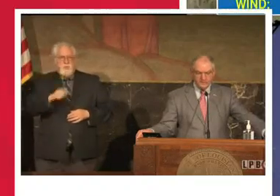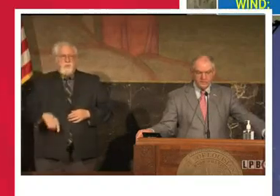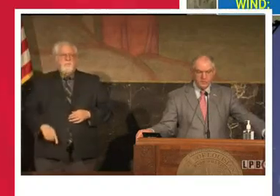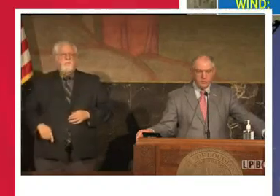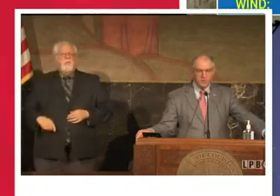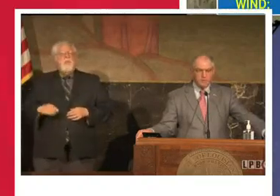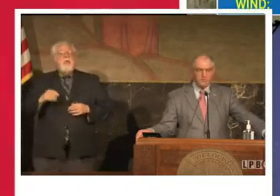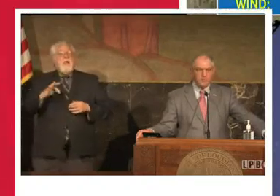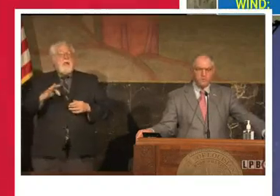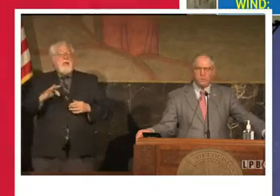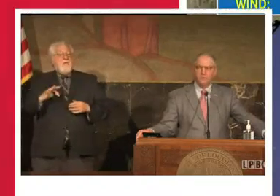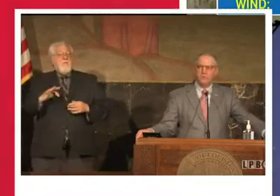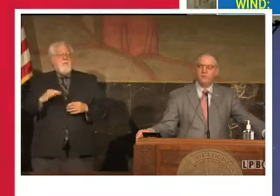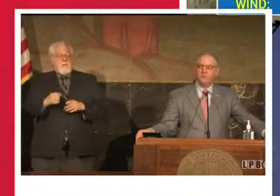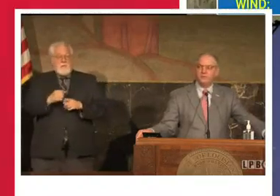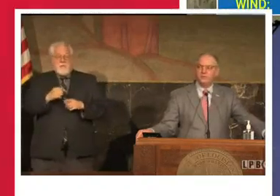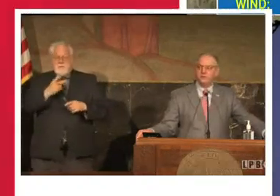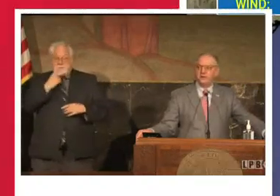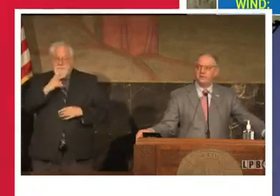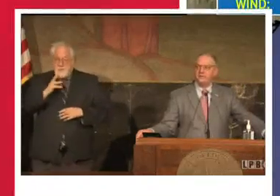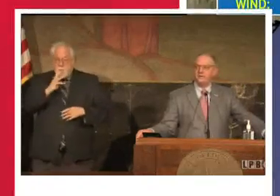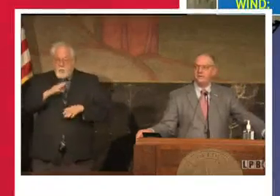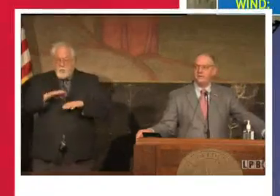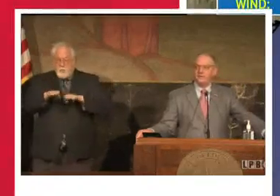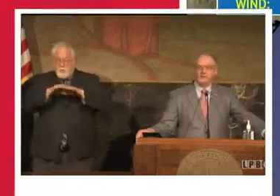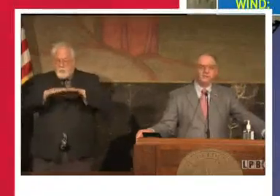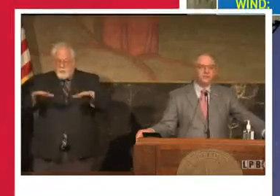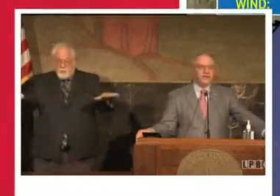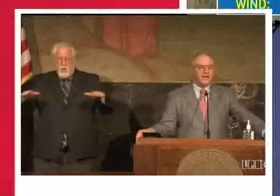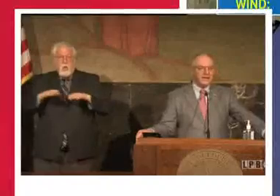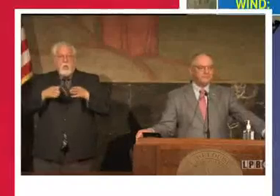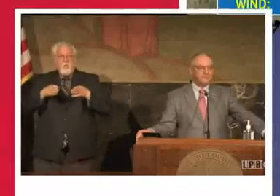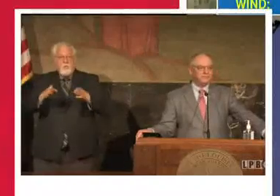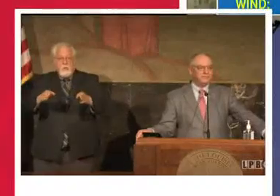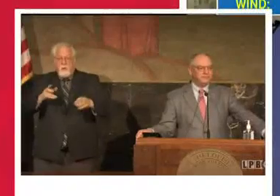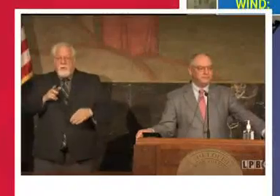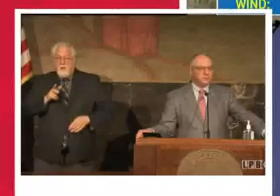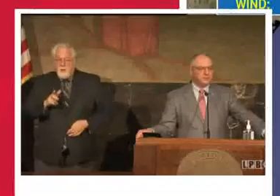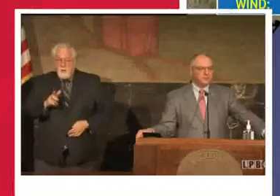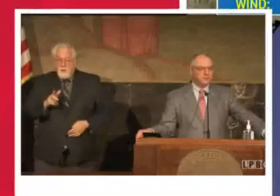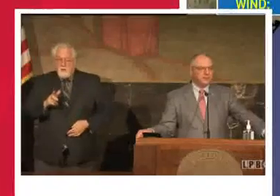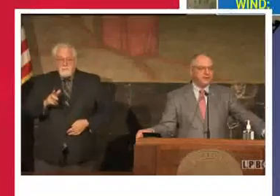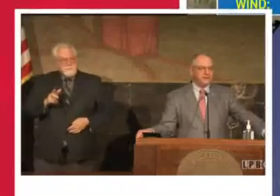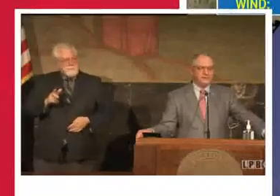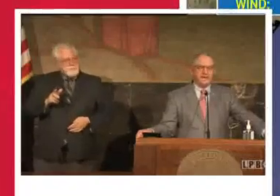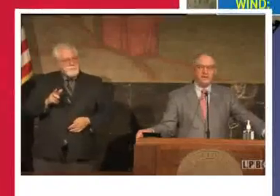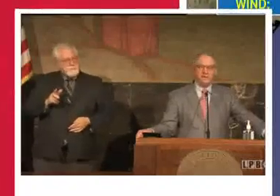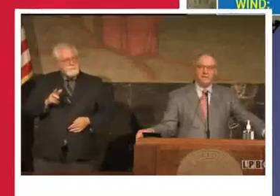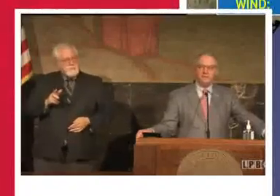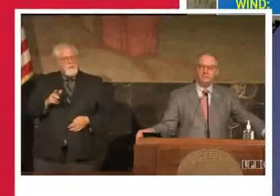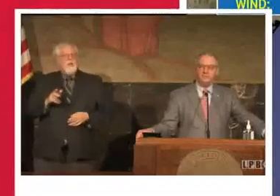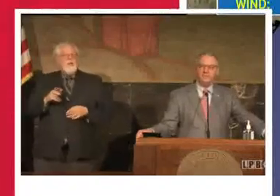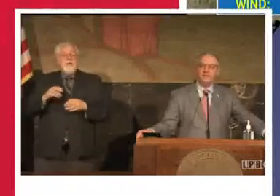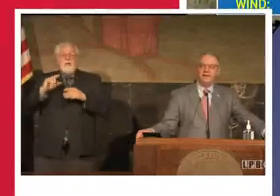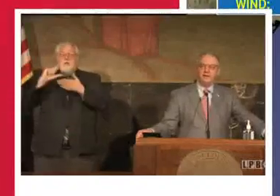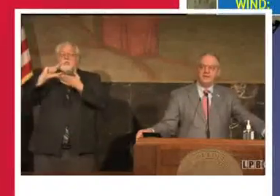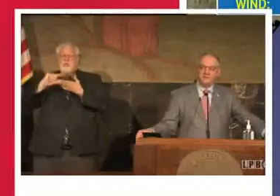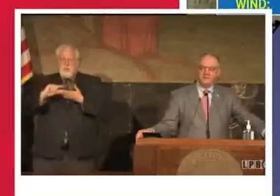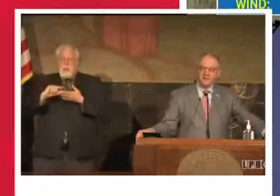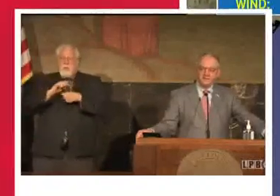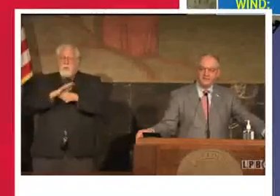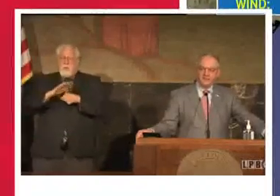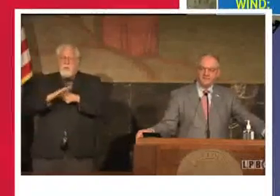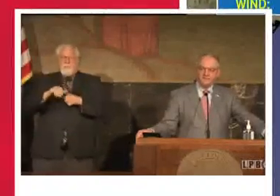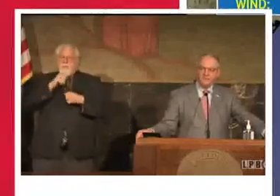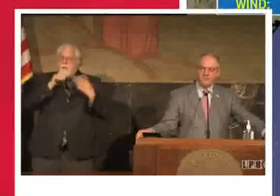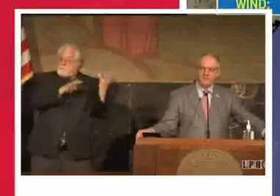If you do come upon water in the road when you're driving, if you're not absolutely sure that it is shallow enough and that it